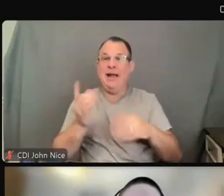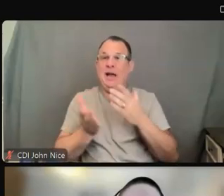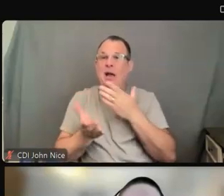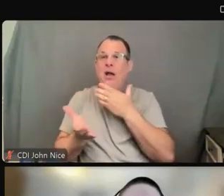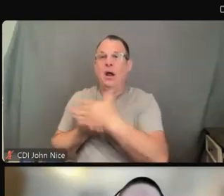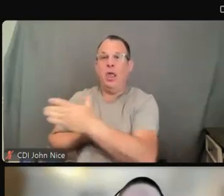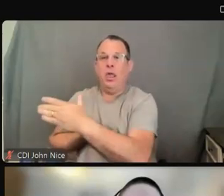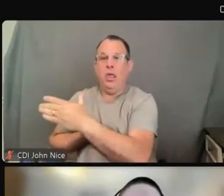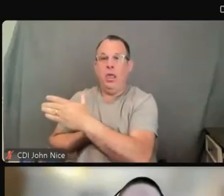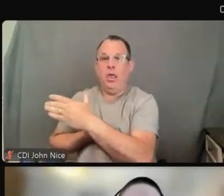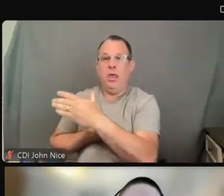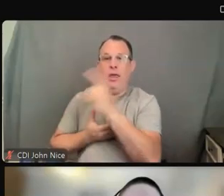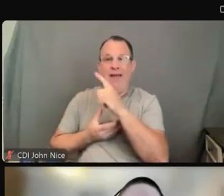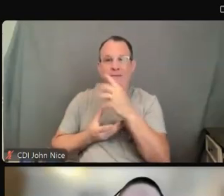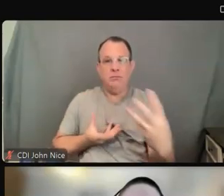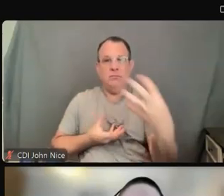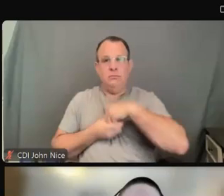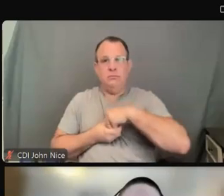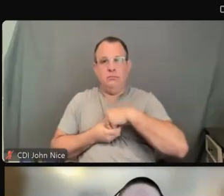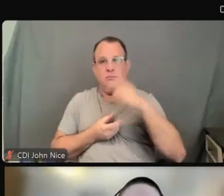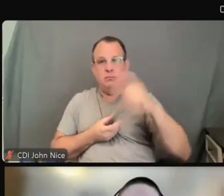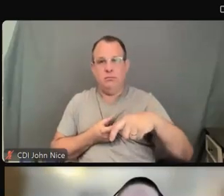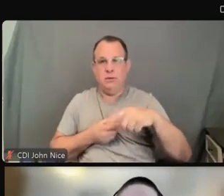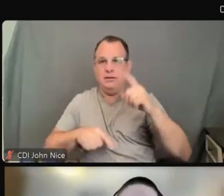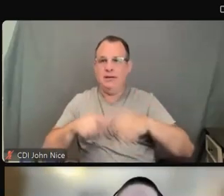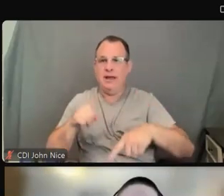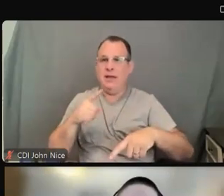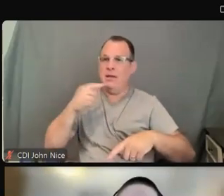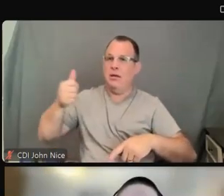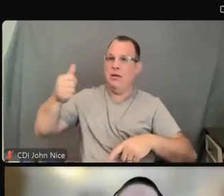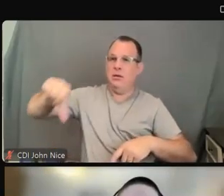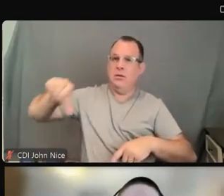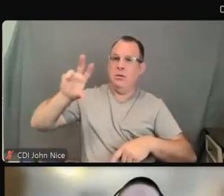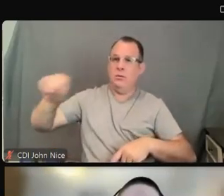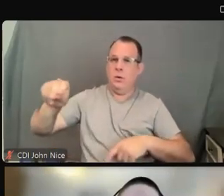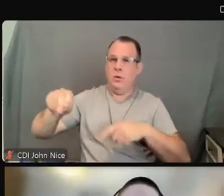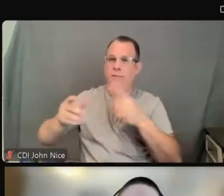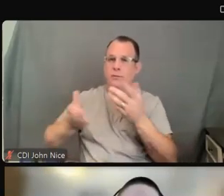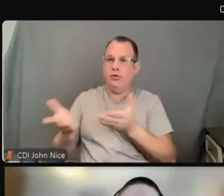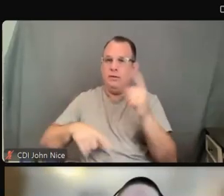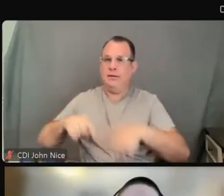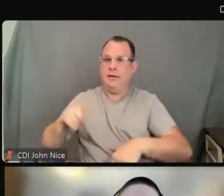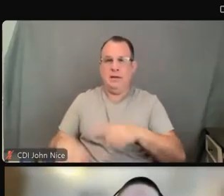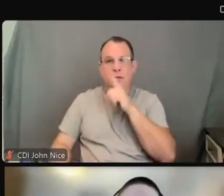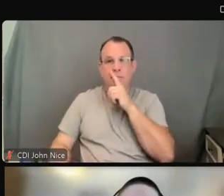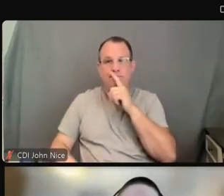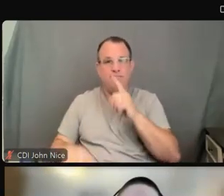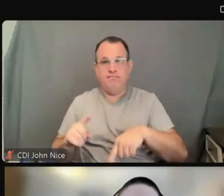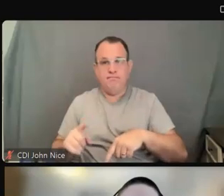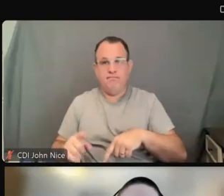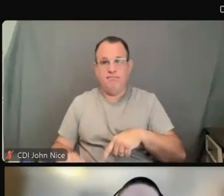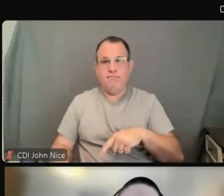or denied the benefit of a program or a service or an activity that's provided by the covered entity.